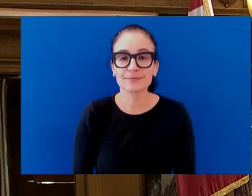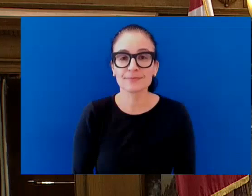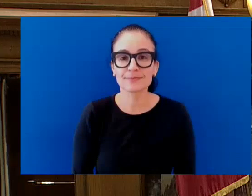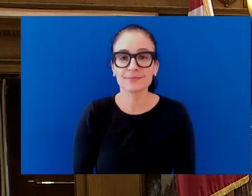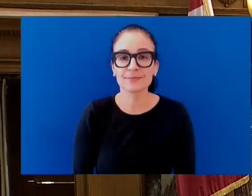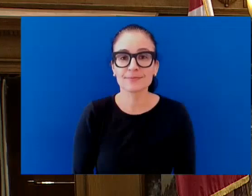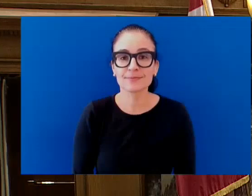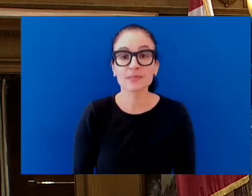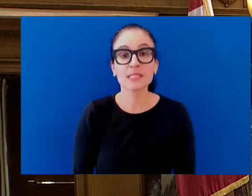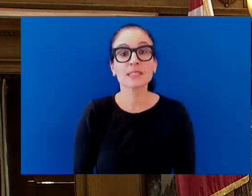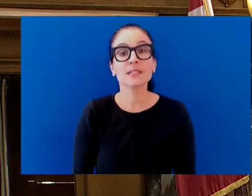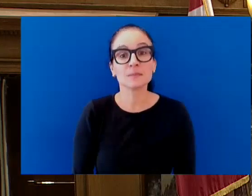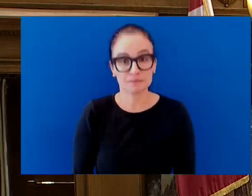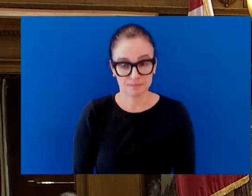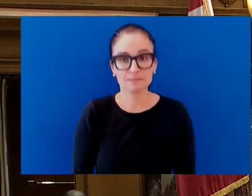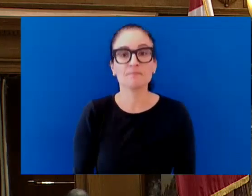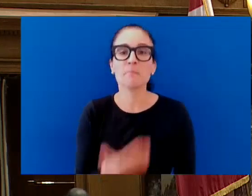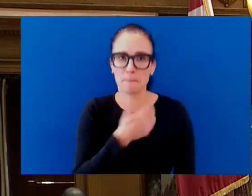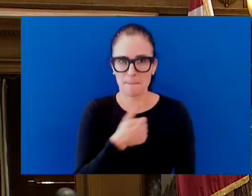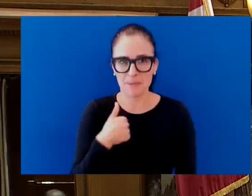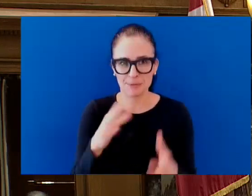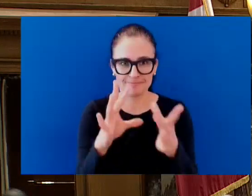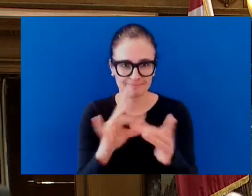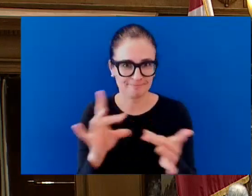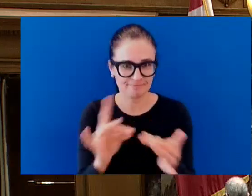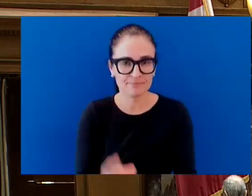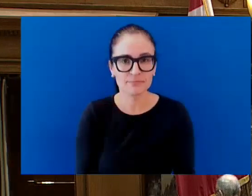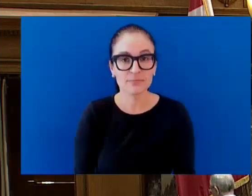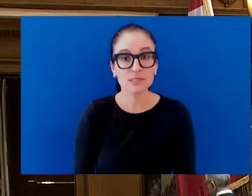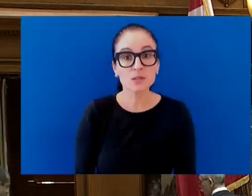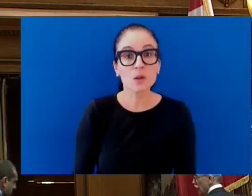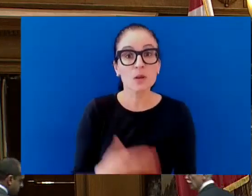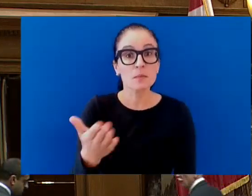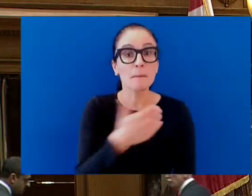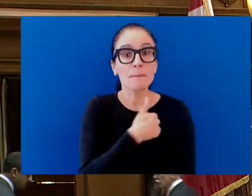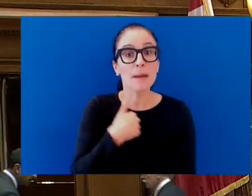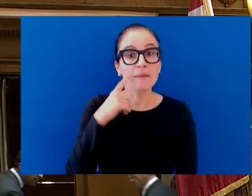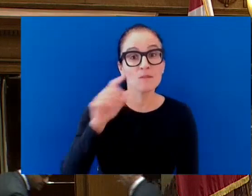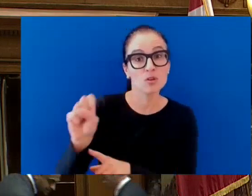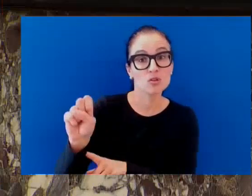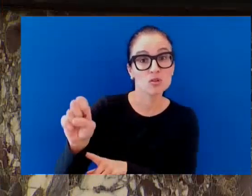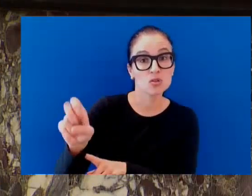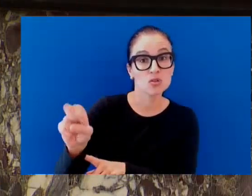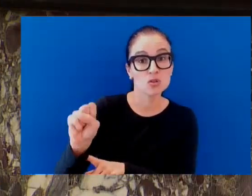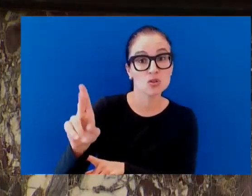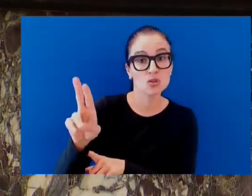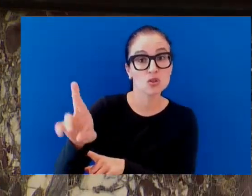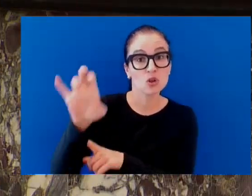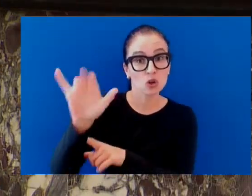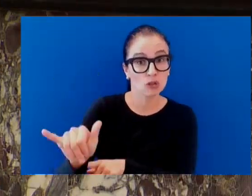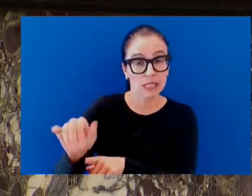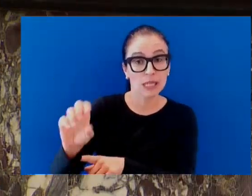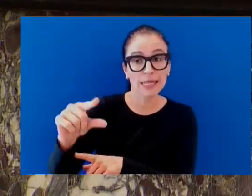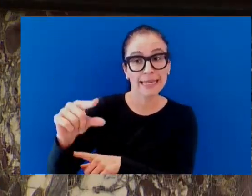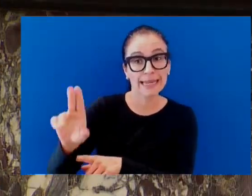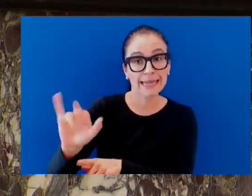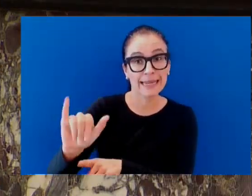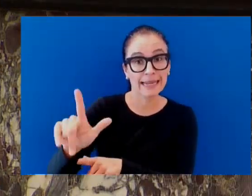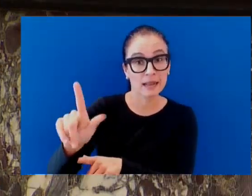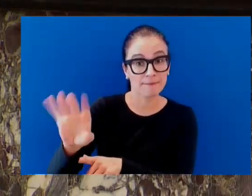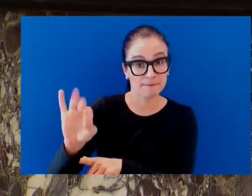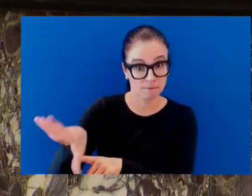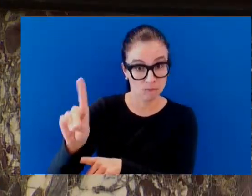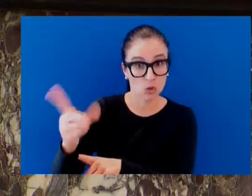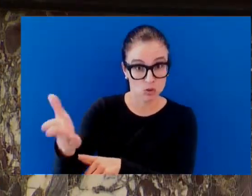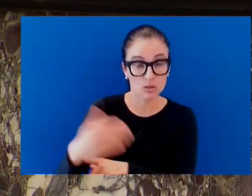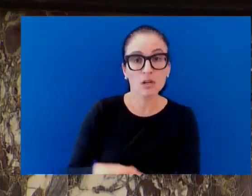Member for Surrey Guilford. Thank you, Mr. Speaker. This is Safe Digging Month. With spring around the corner, there is a